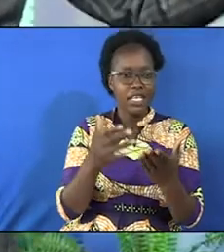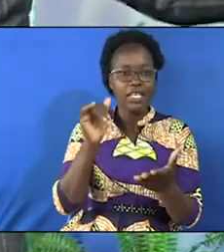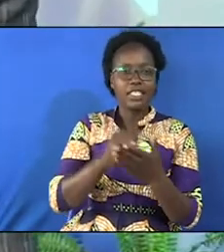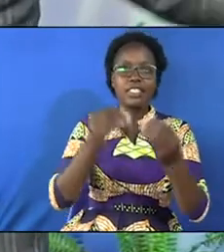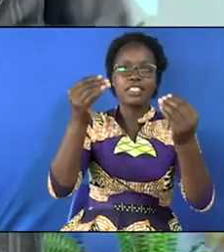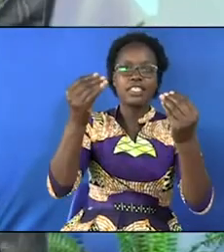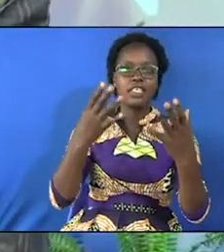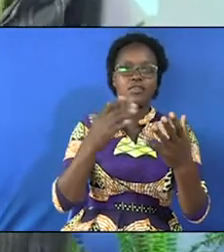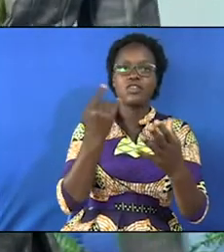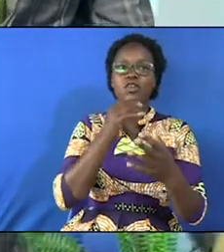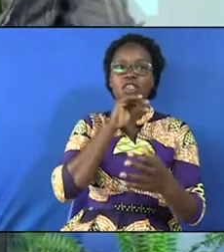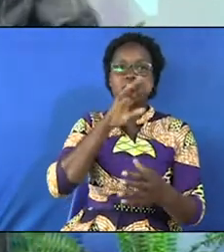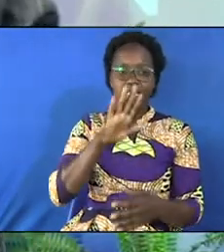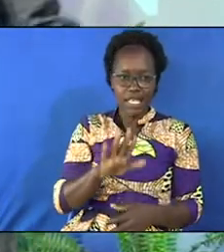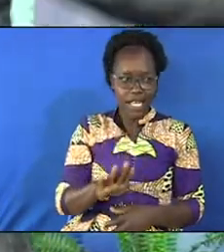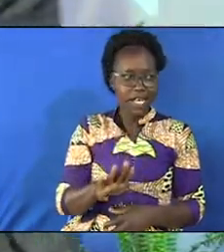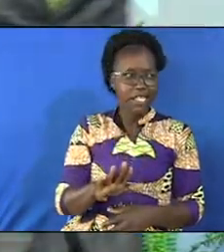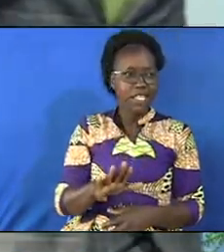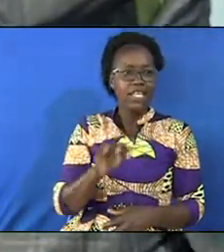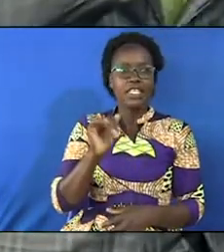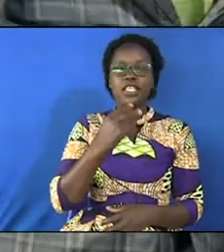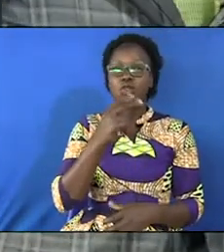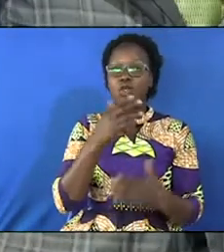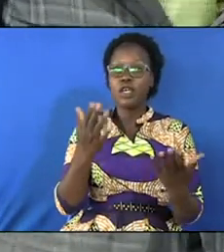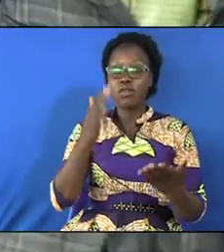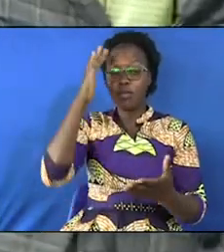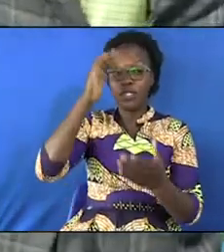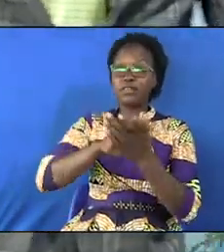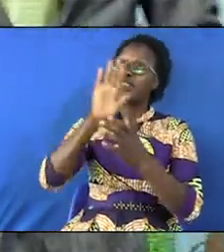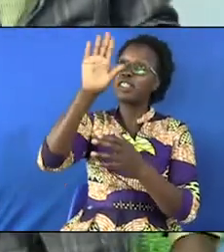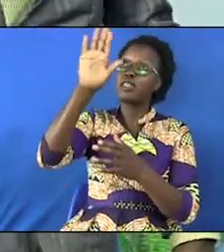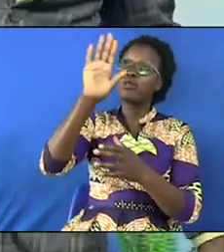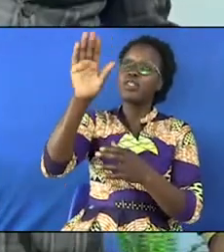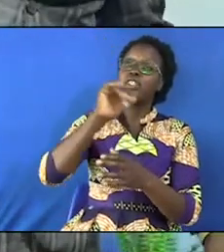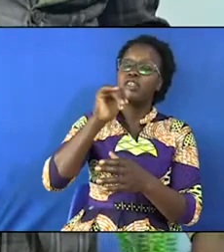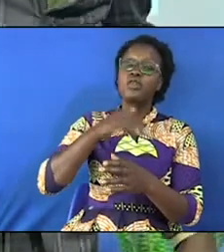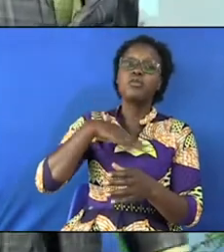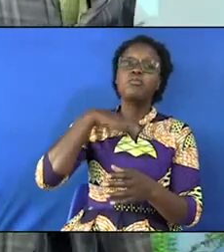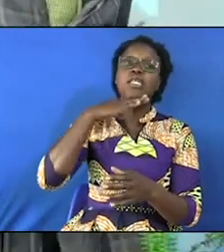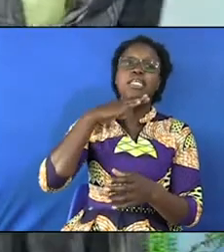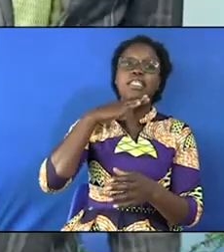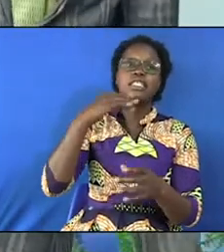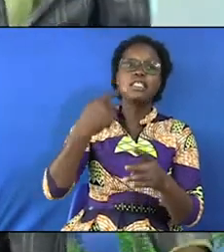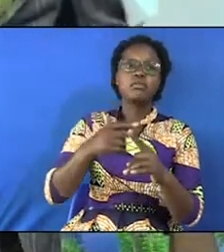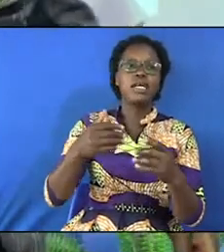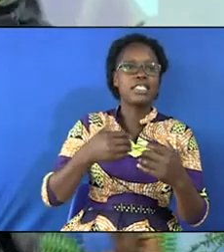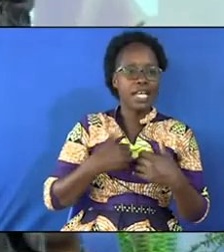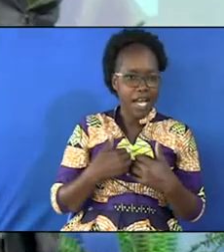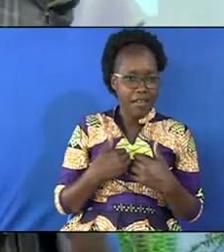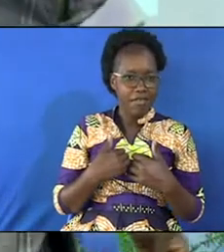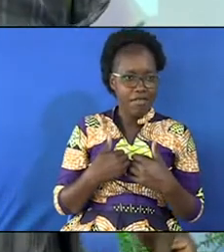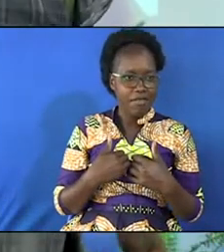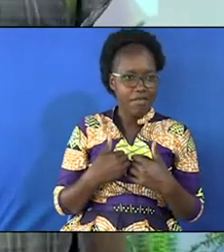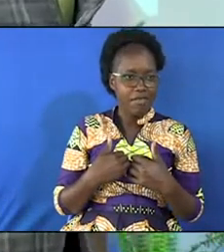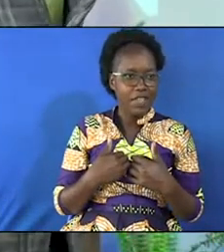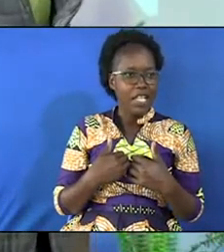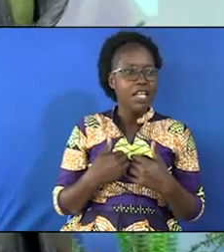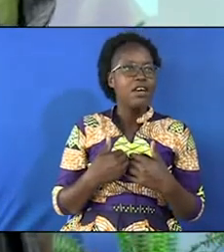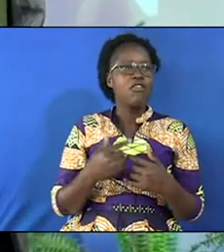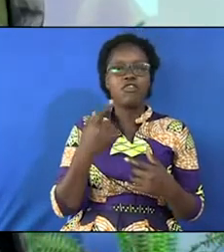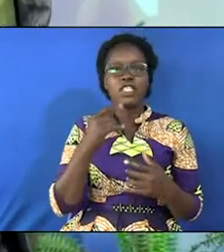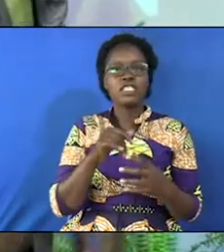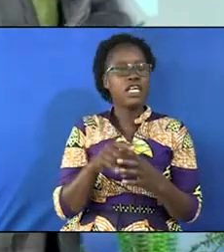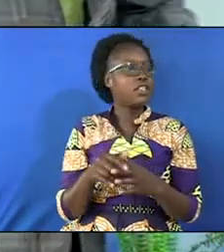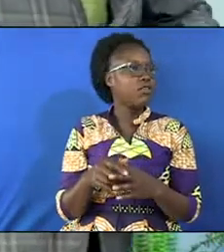that he gave that you so have shall not walk what is John 317